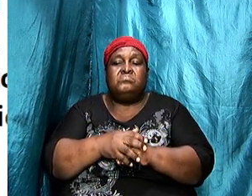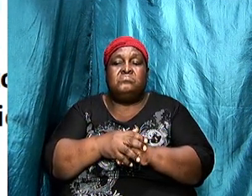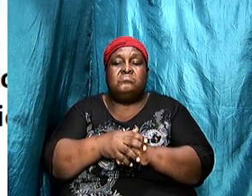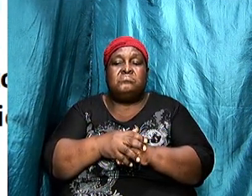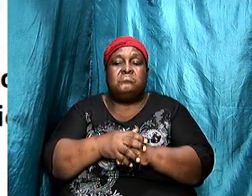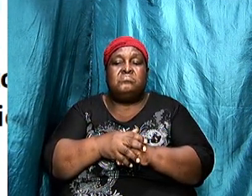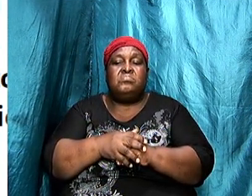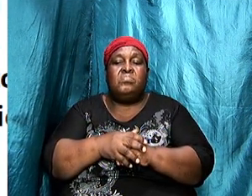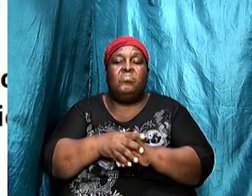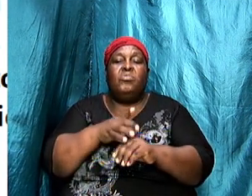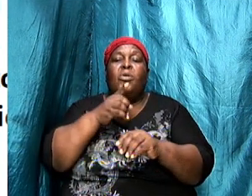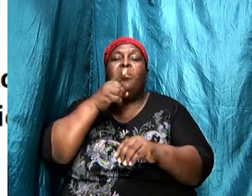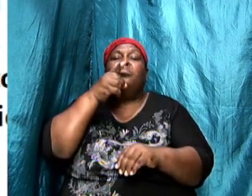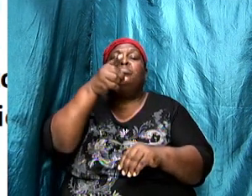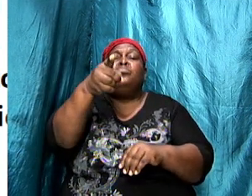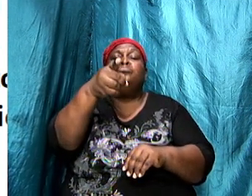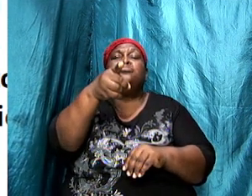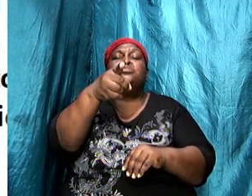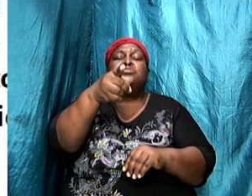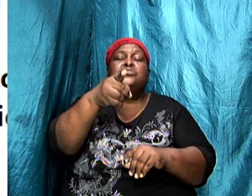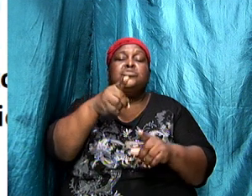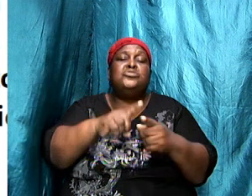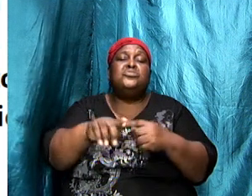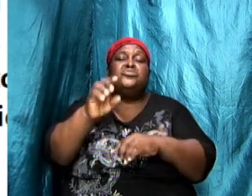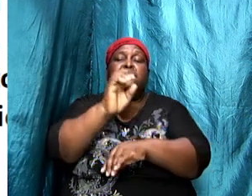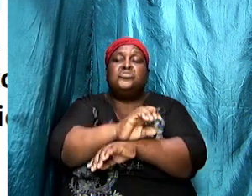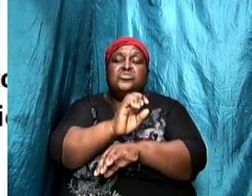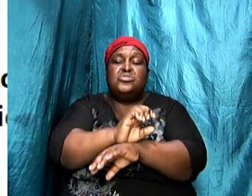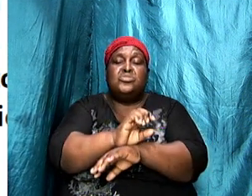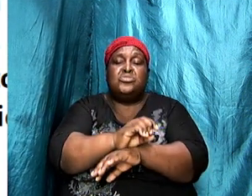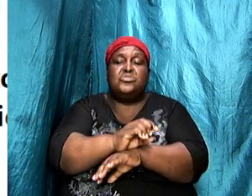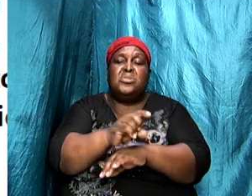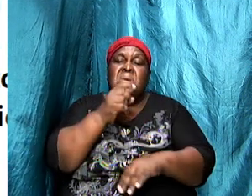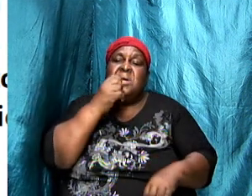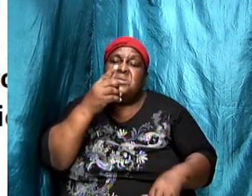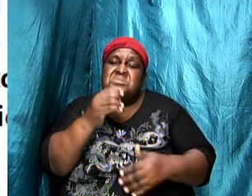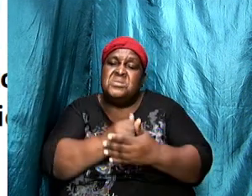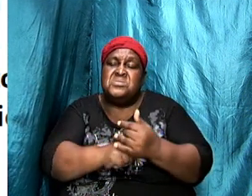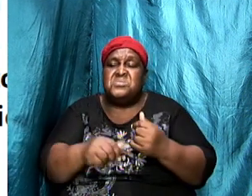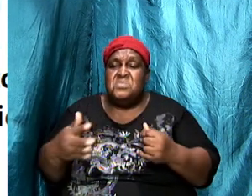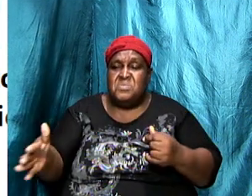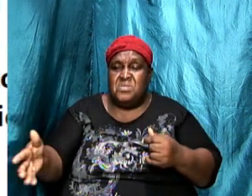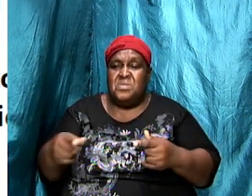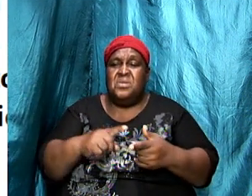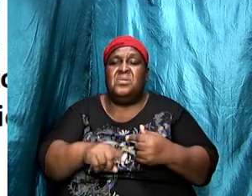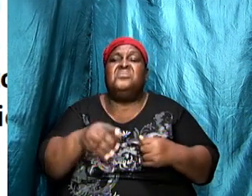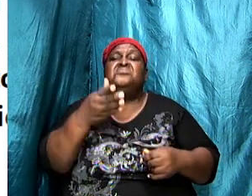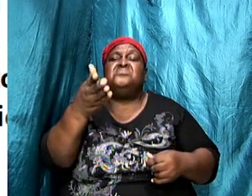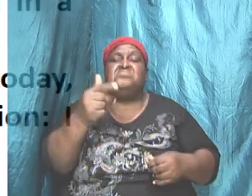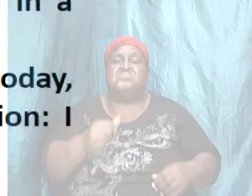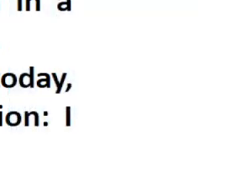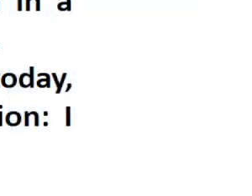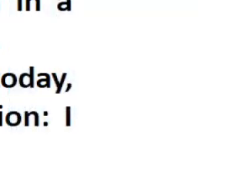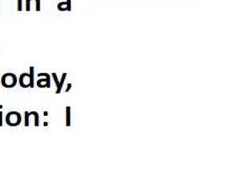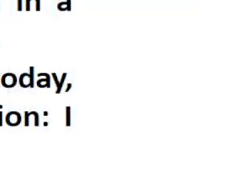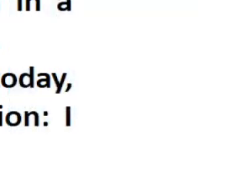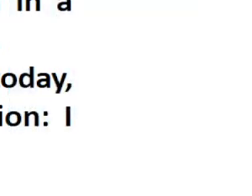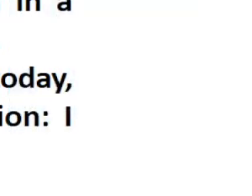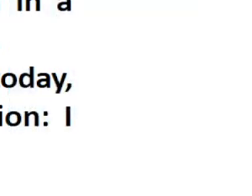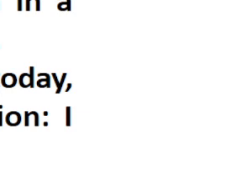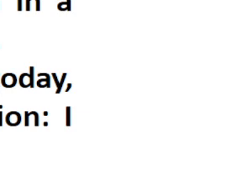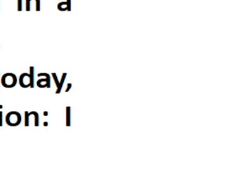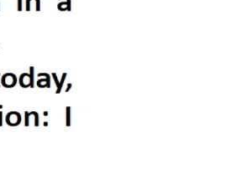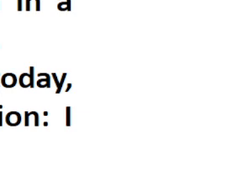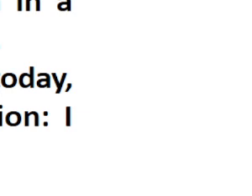pointed to the church and said something to them and that was very important